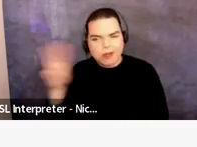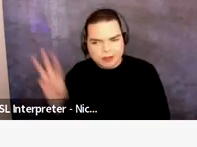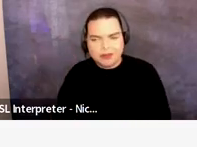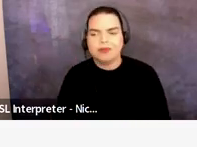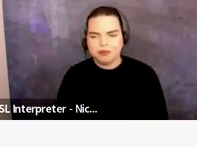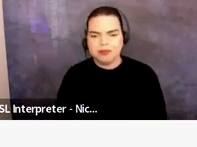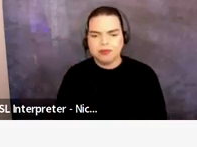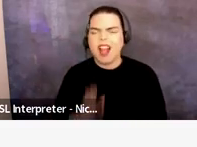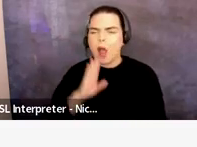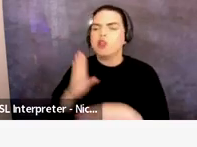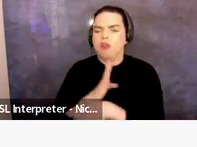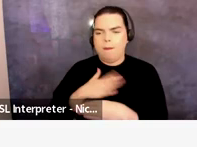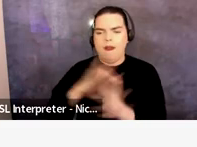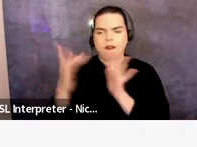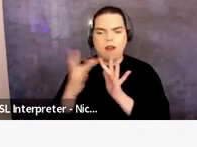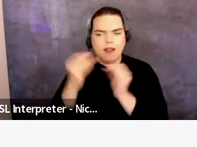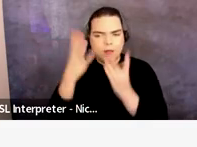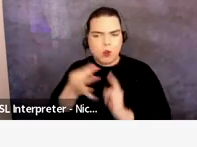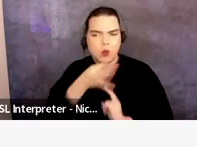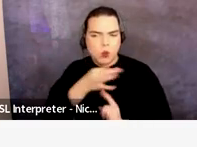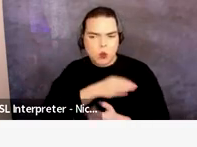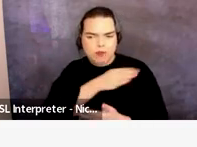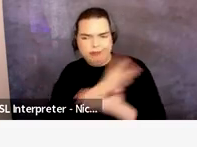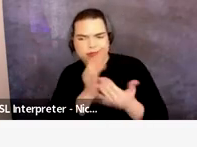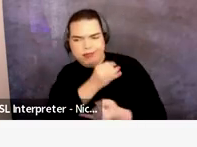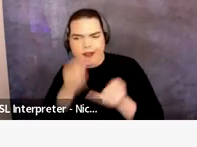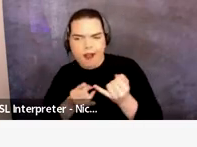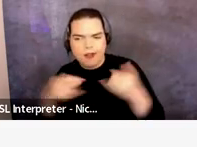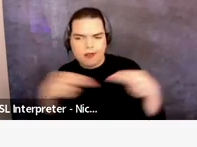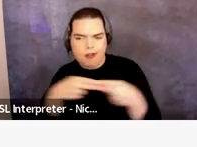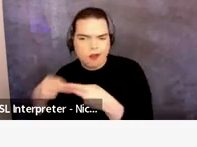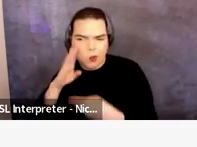share my contact info all of our contact info at the end of this slideshow.